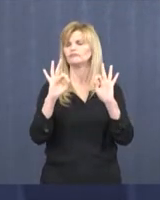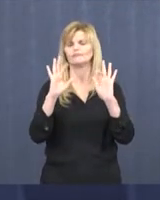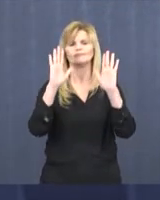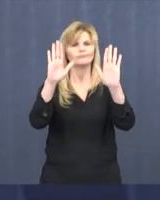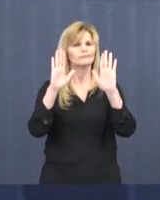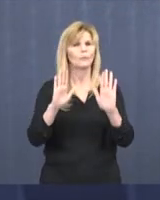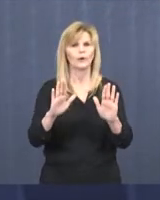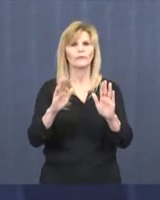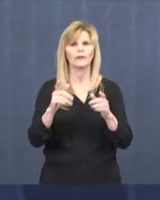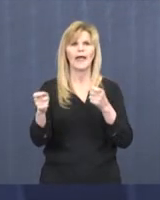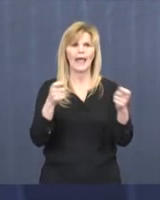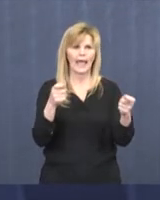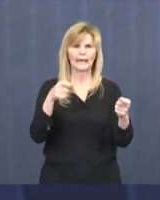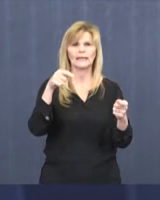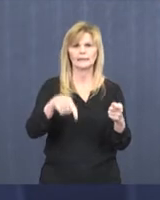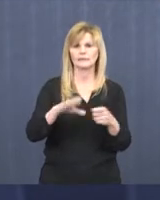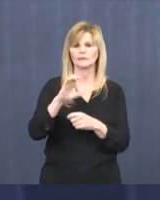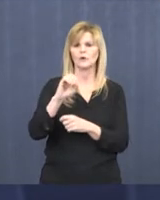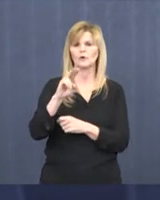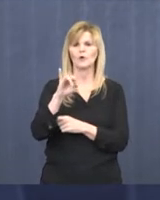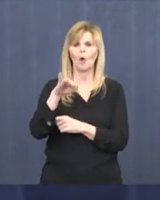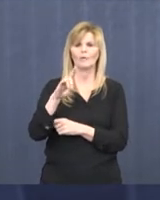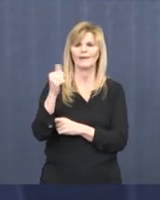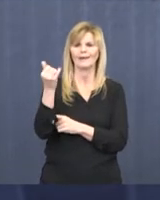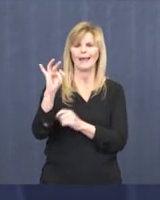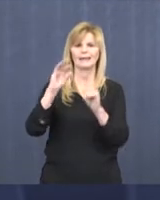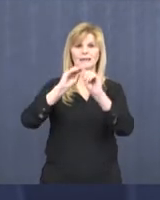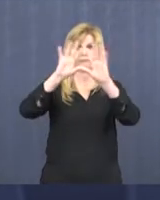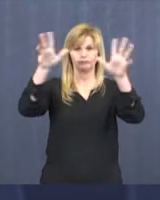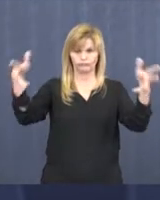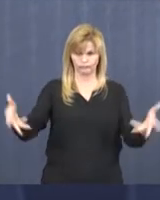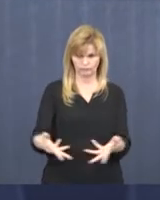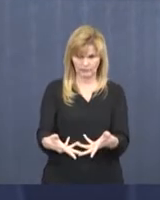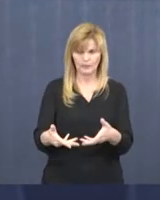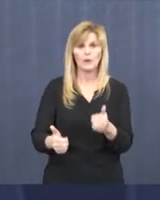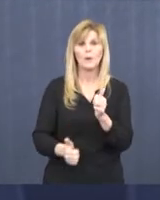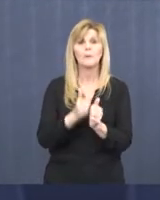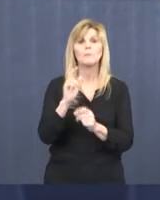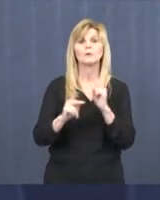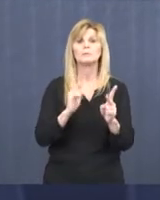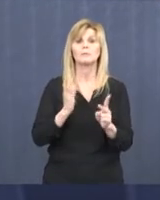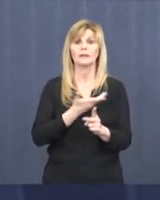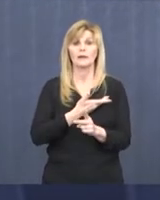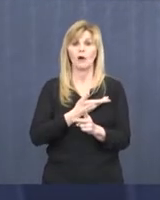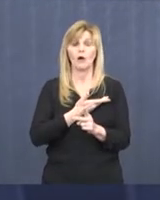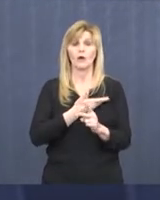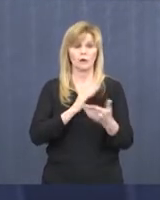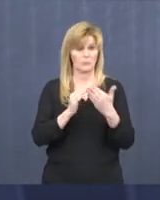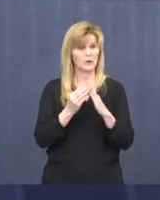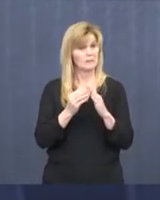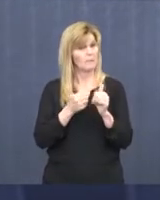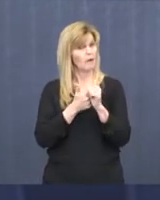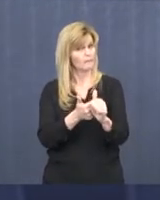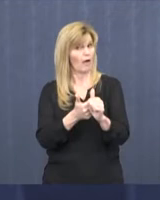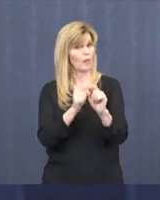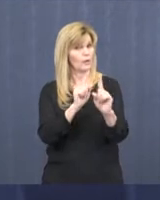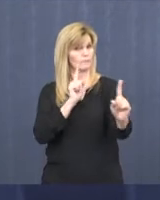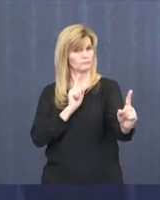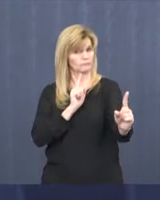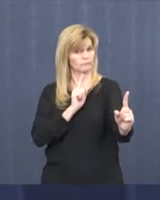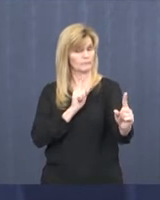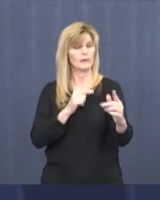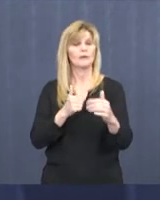COVID-19 pandemic. I think most people in our community are heeding the warnings about social distancing, travel